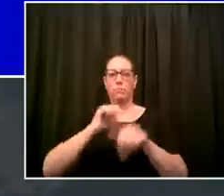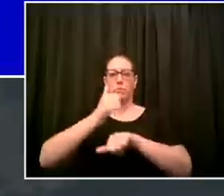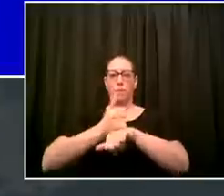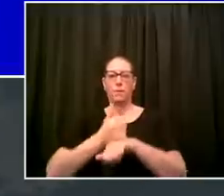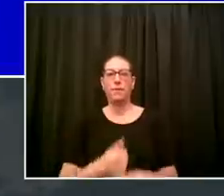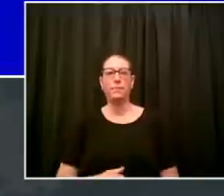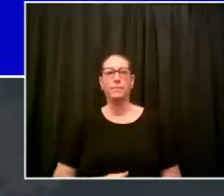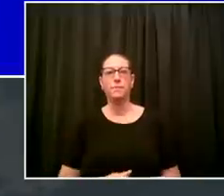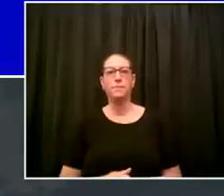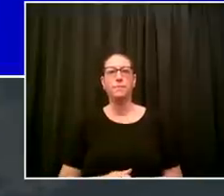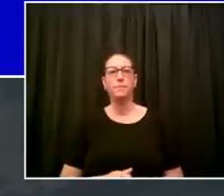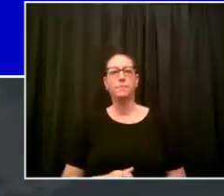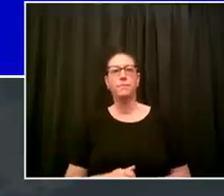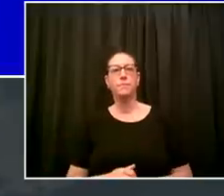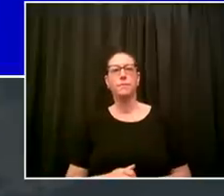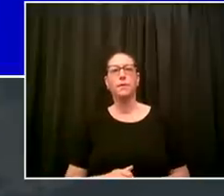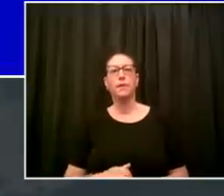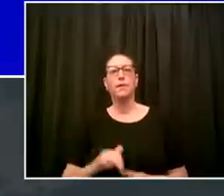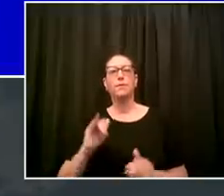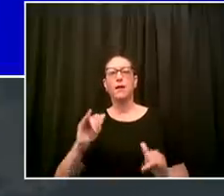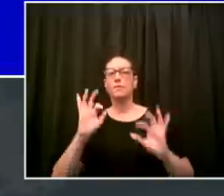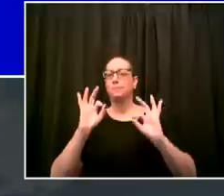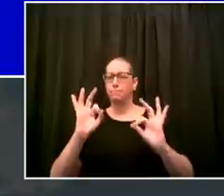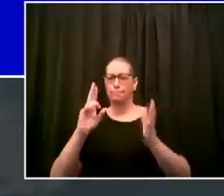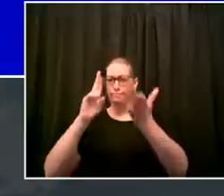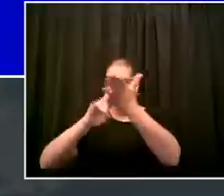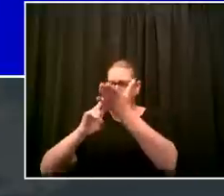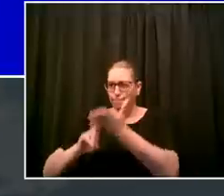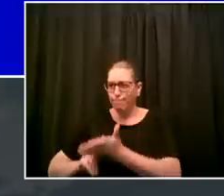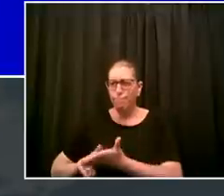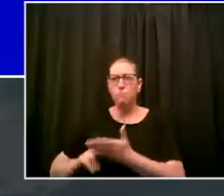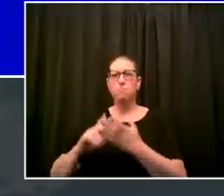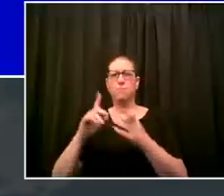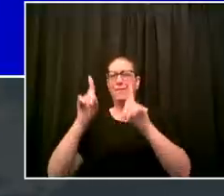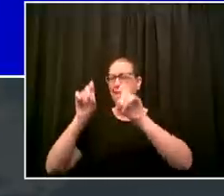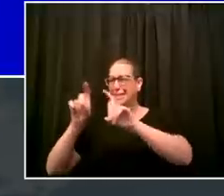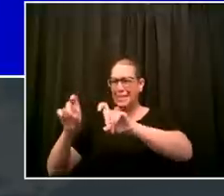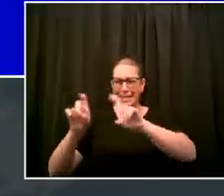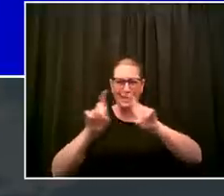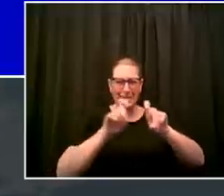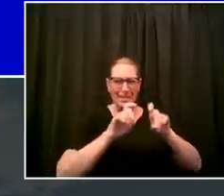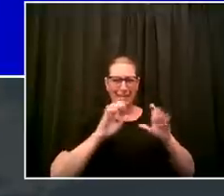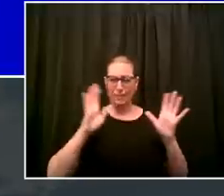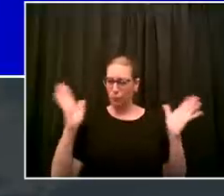individuals who have served us so well and also help us all to fight this disease